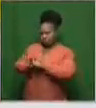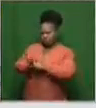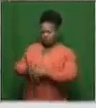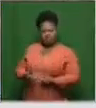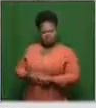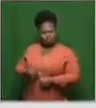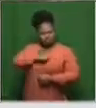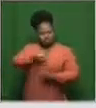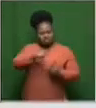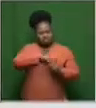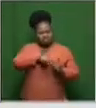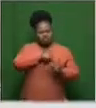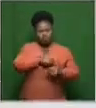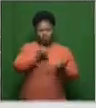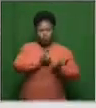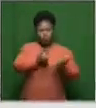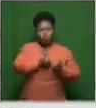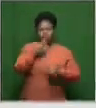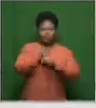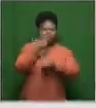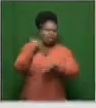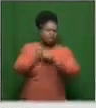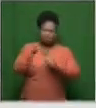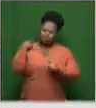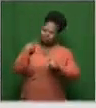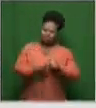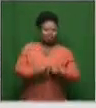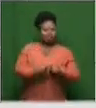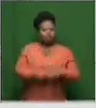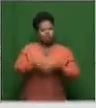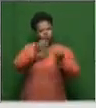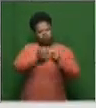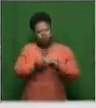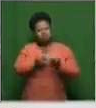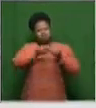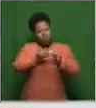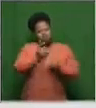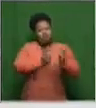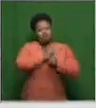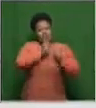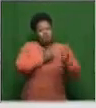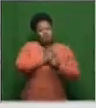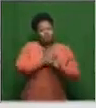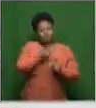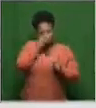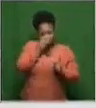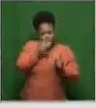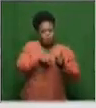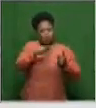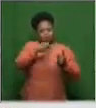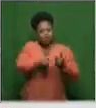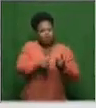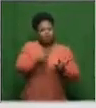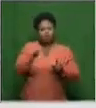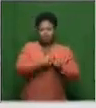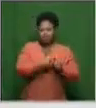and years of tried and, you know, going back to the drawing board and trying again. And yet, in less than a year, just a couple